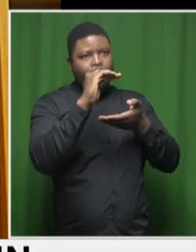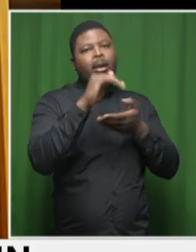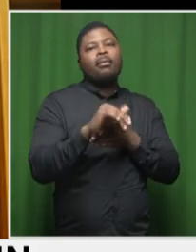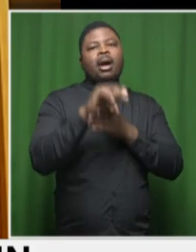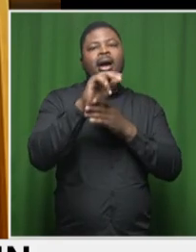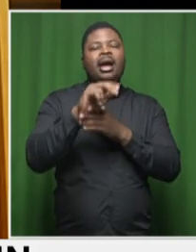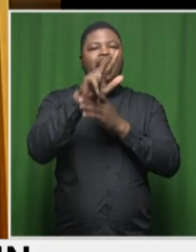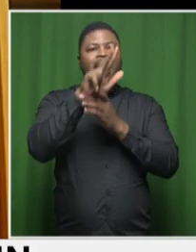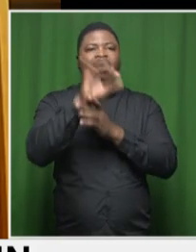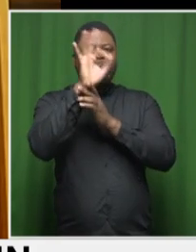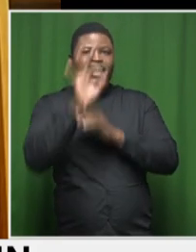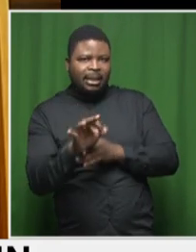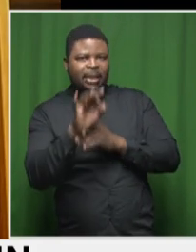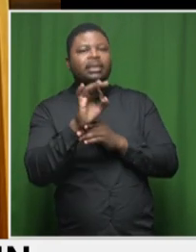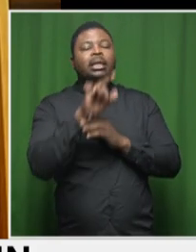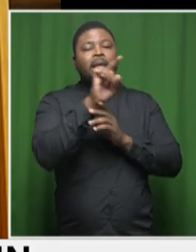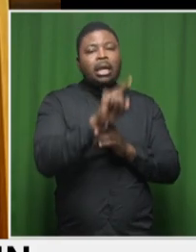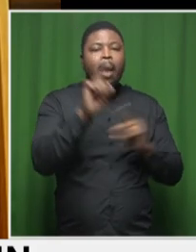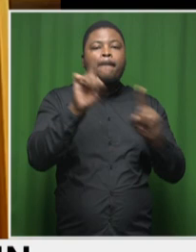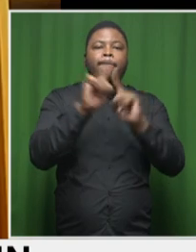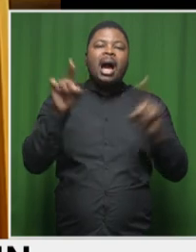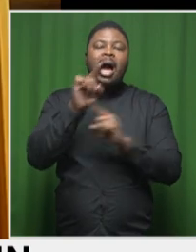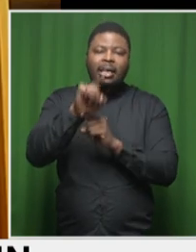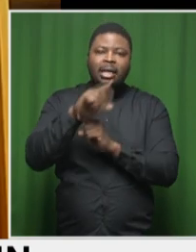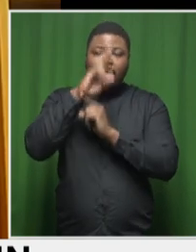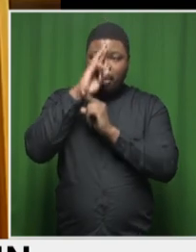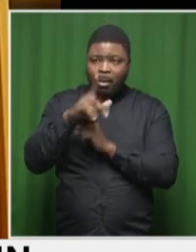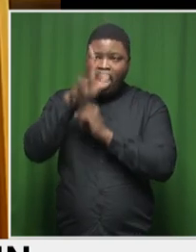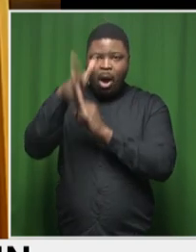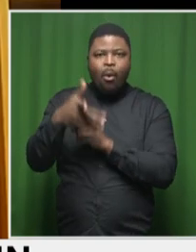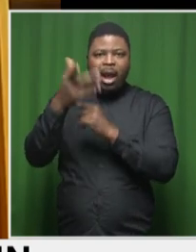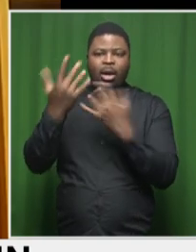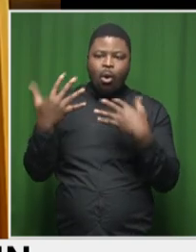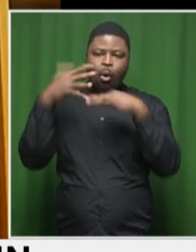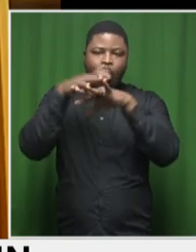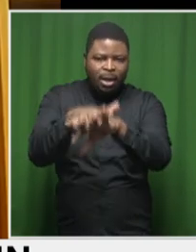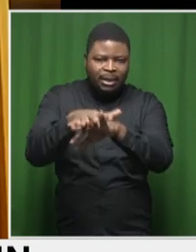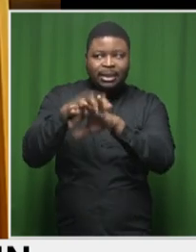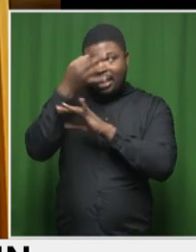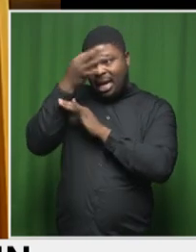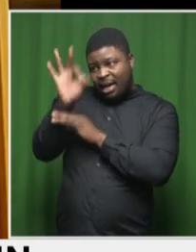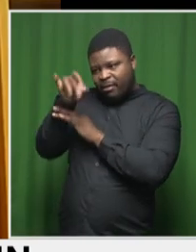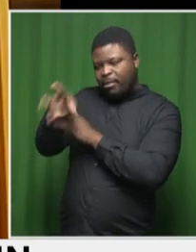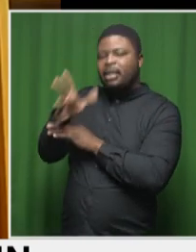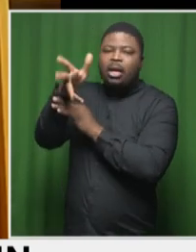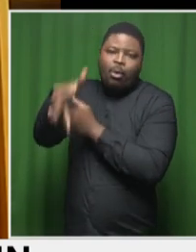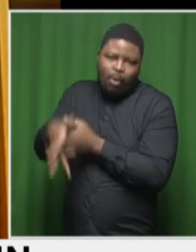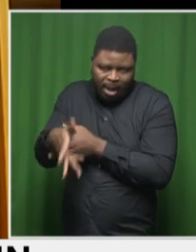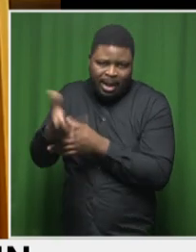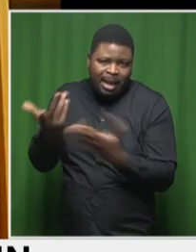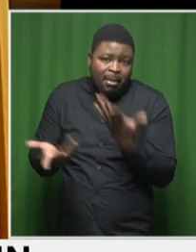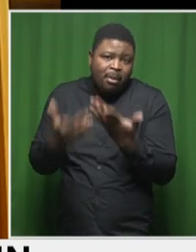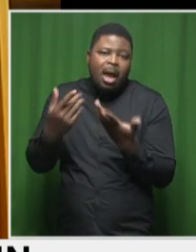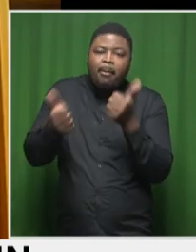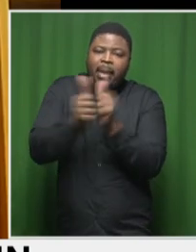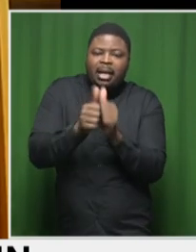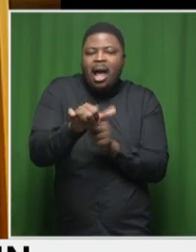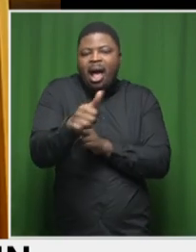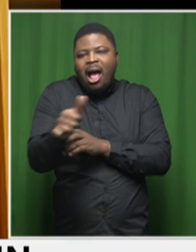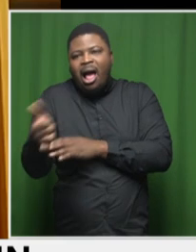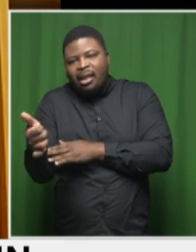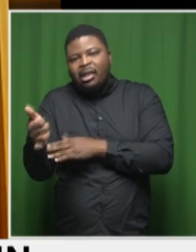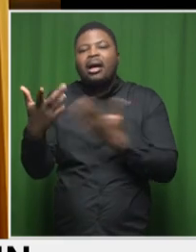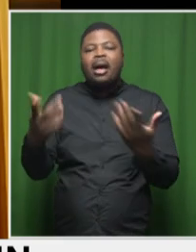dictate the terms in terms of, you know, coalition governments. It's the same where it's to play in your democratic alliance, the